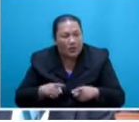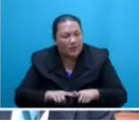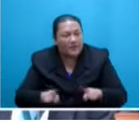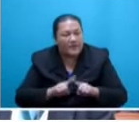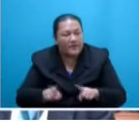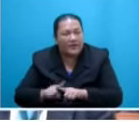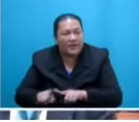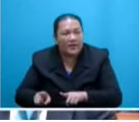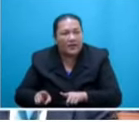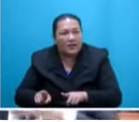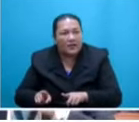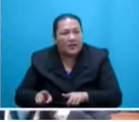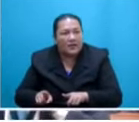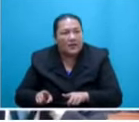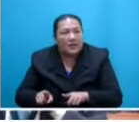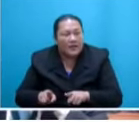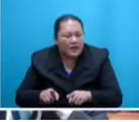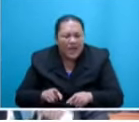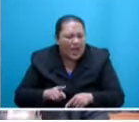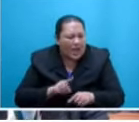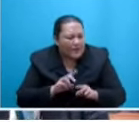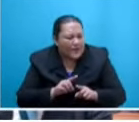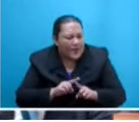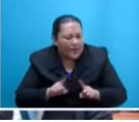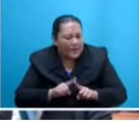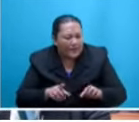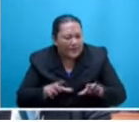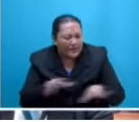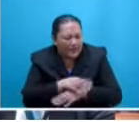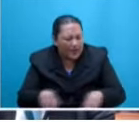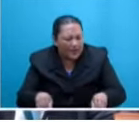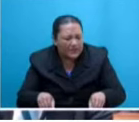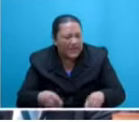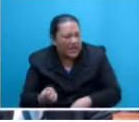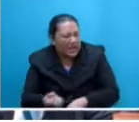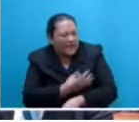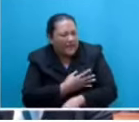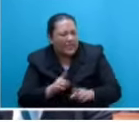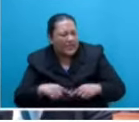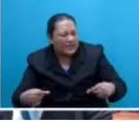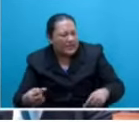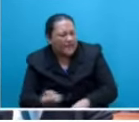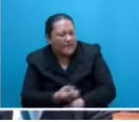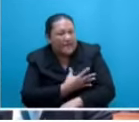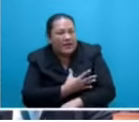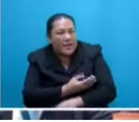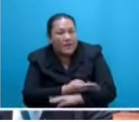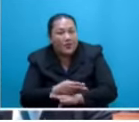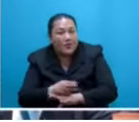how the grant of these wet leases have damaged our environment and affecting the marine areas and threatening marine life.